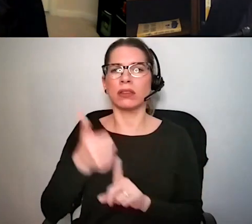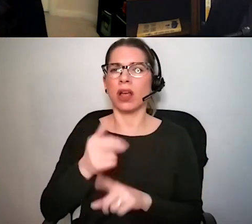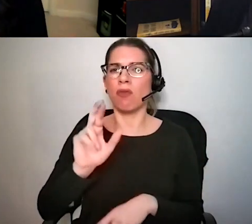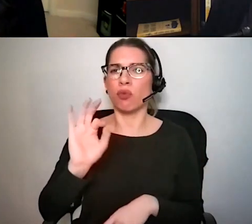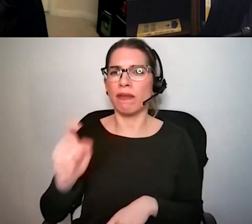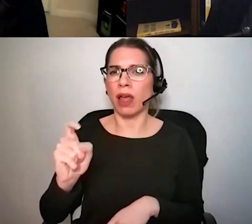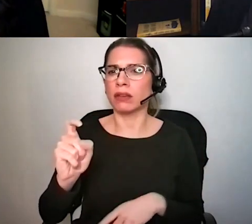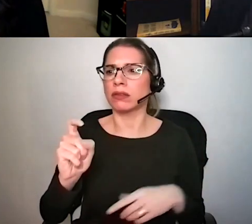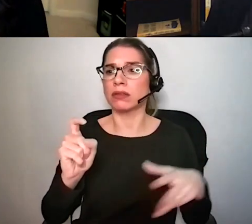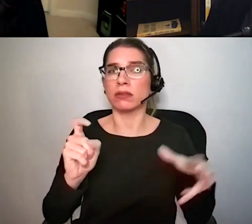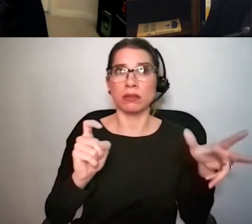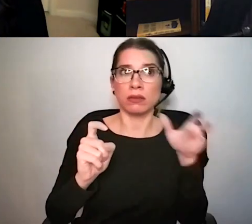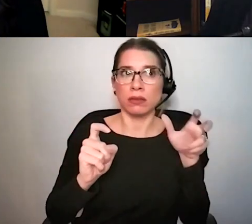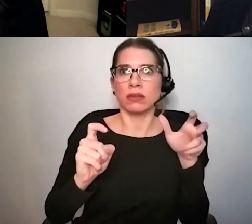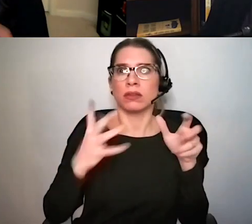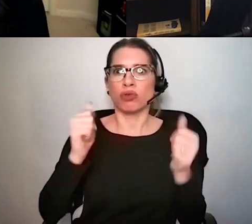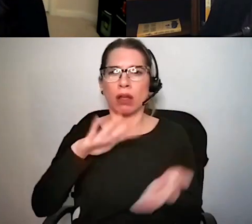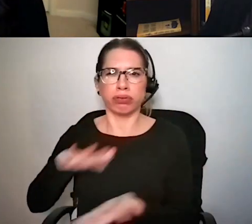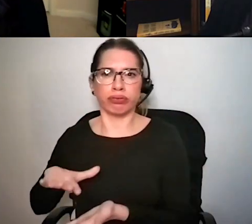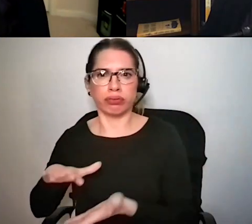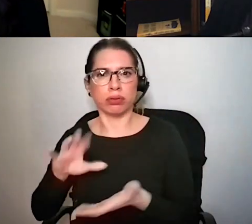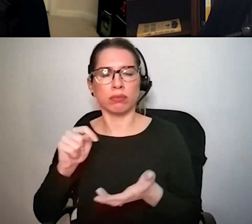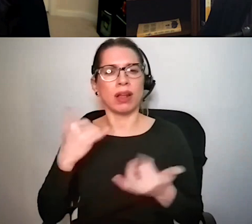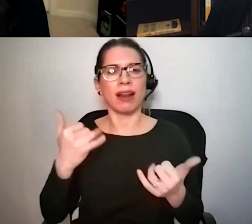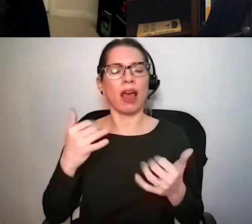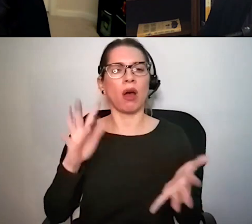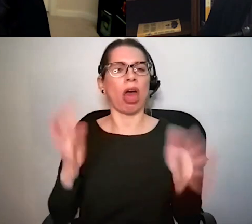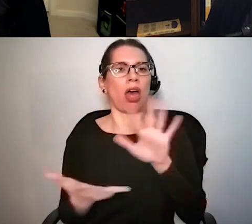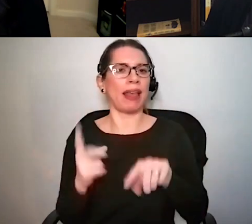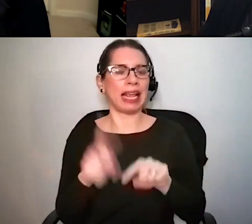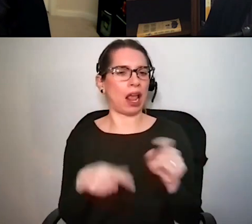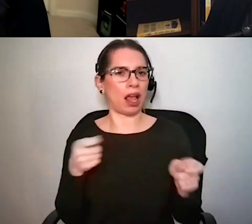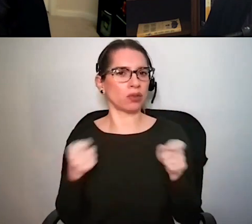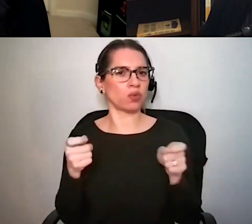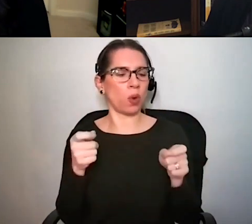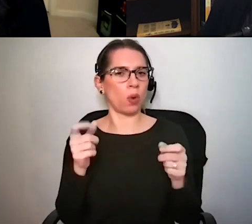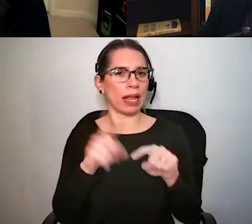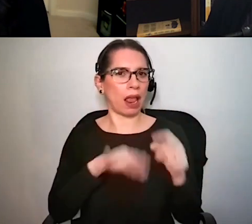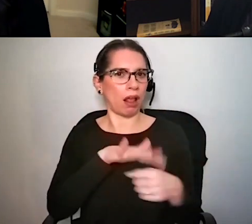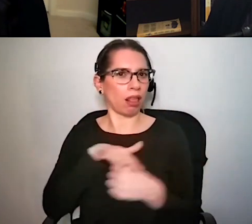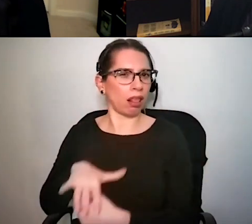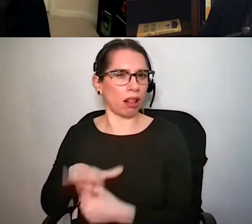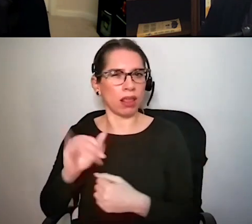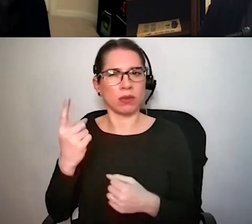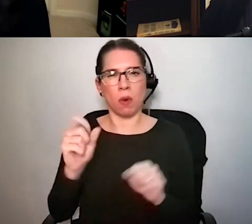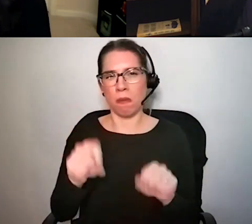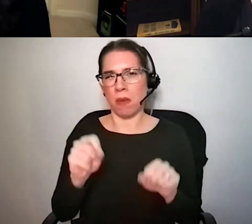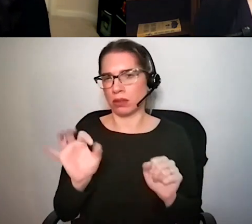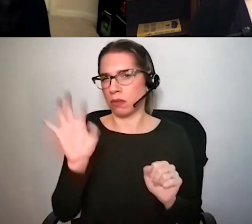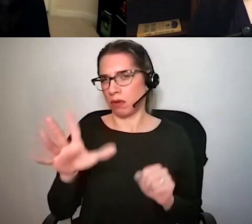causing this his phantom sound so that's kind of one way that it might be thought about that there's this